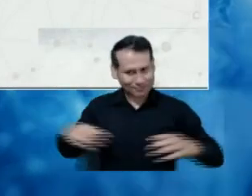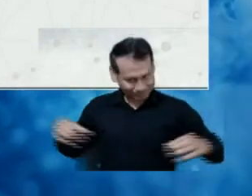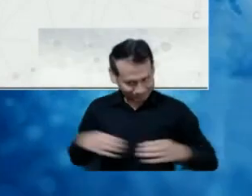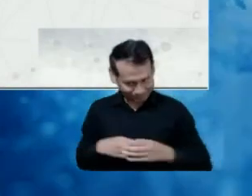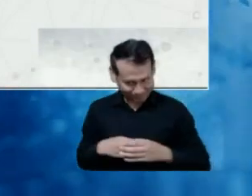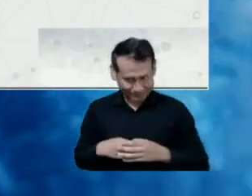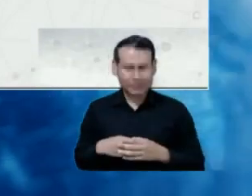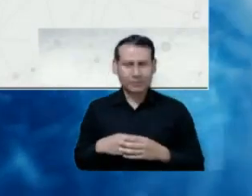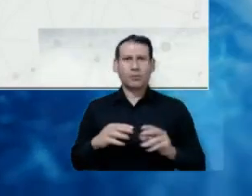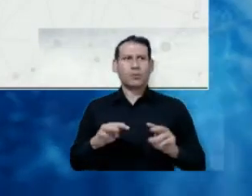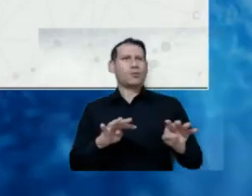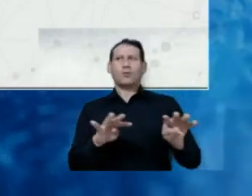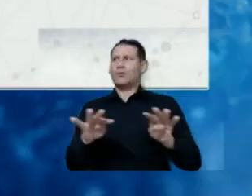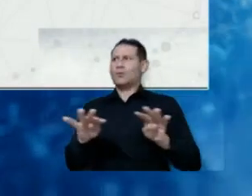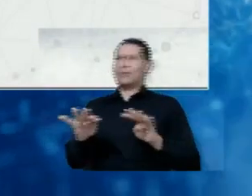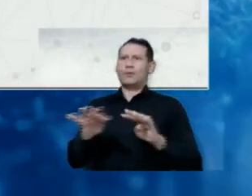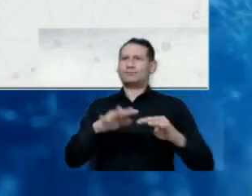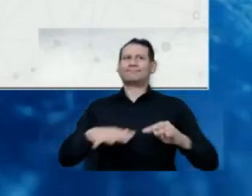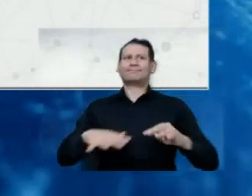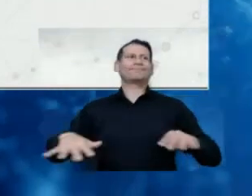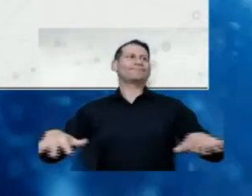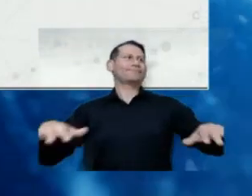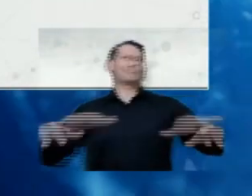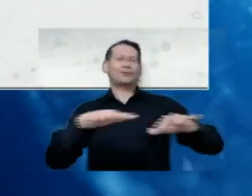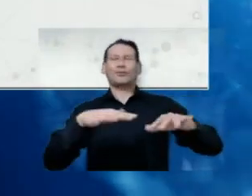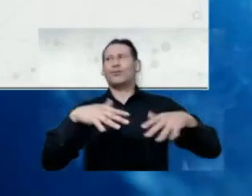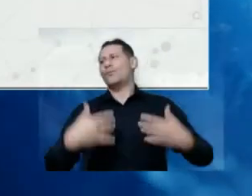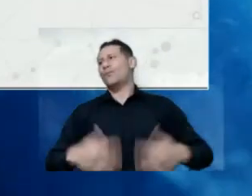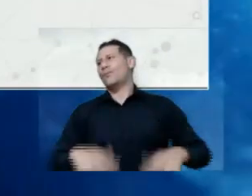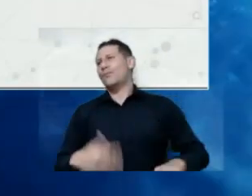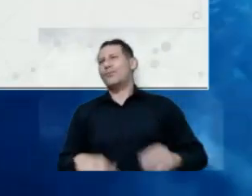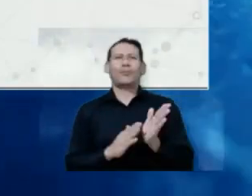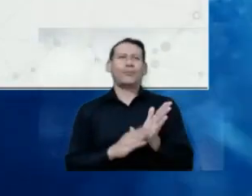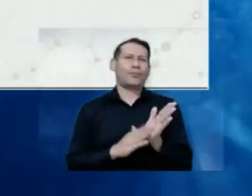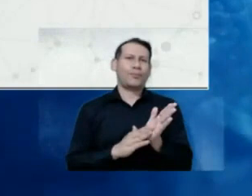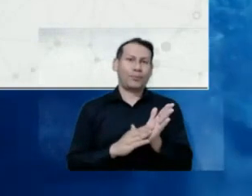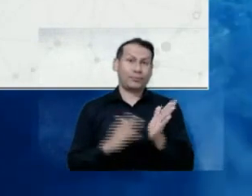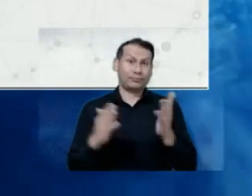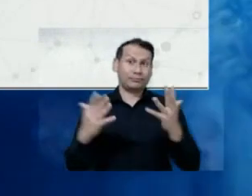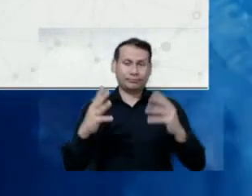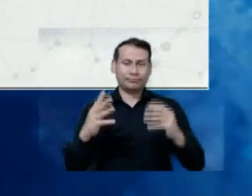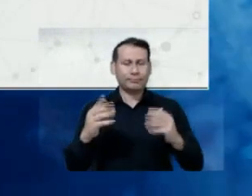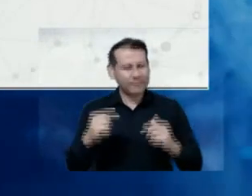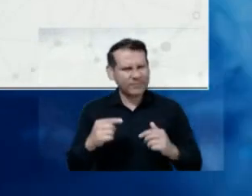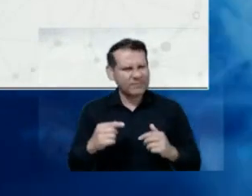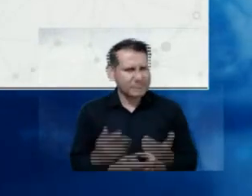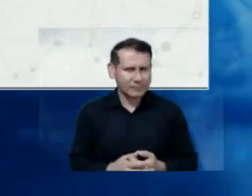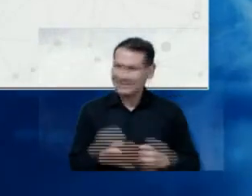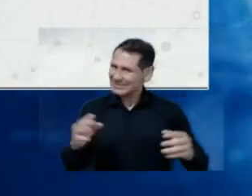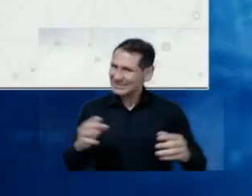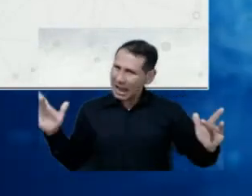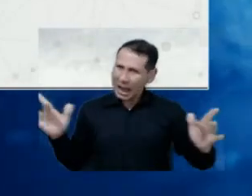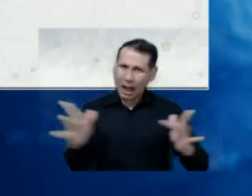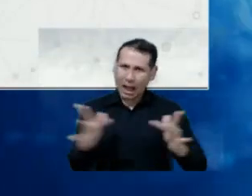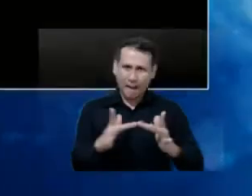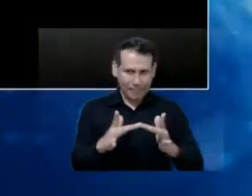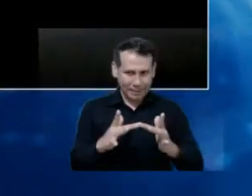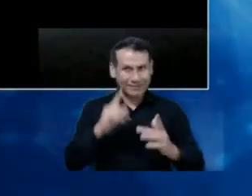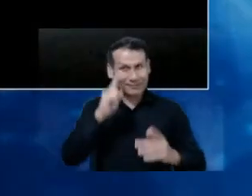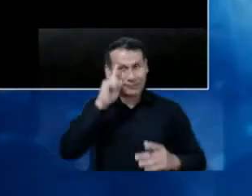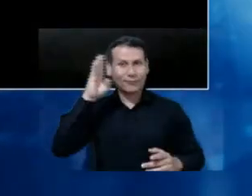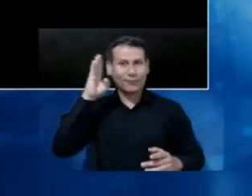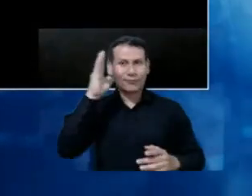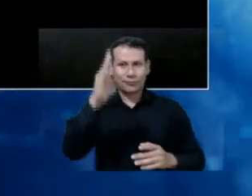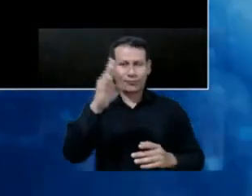territories. It's just something fantastic and wonderful, very much aligned to our expectations and the work we are conducting. Thank you.